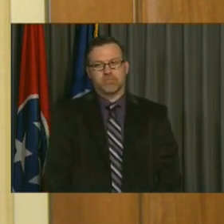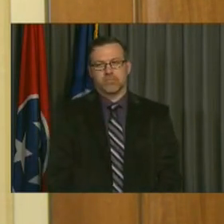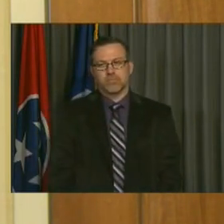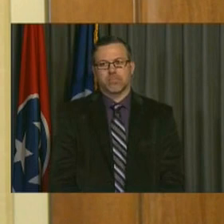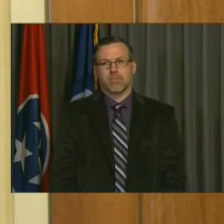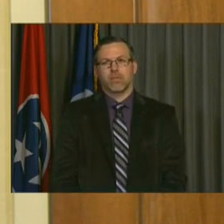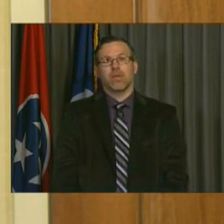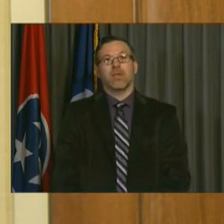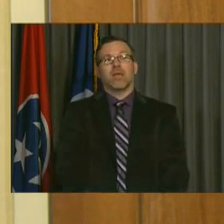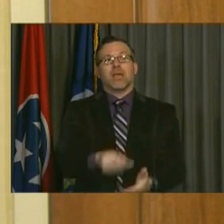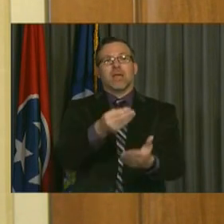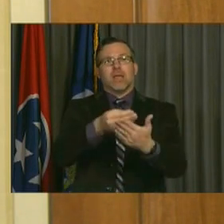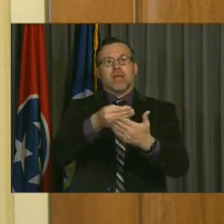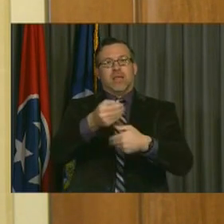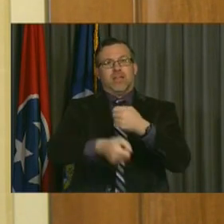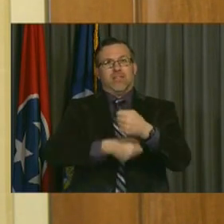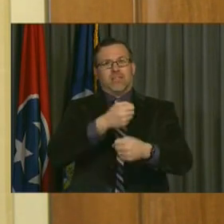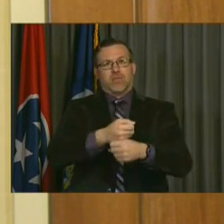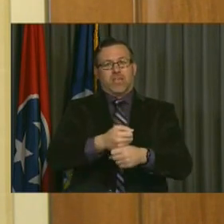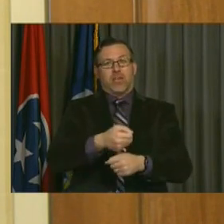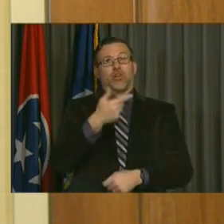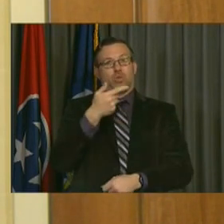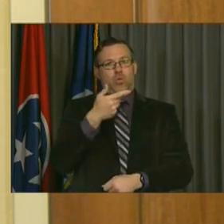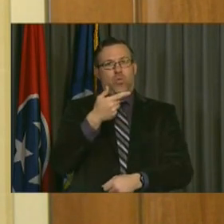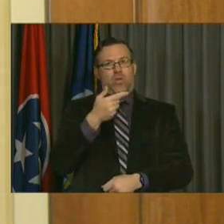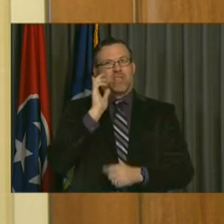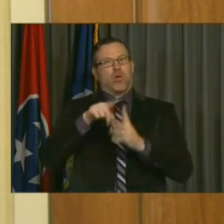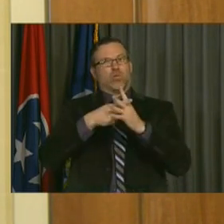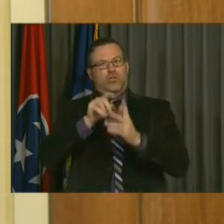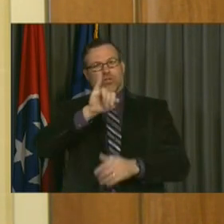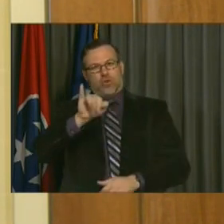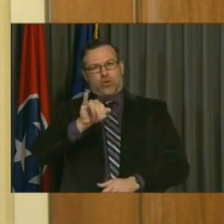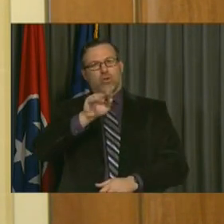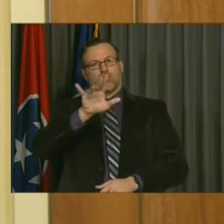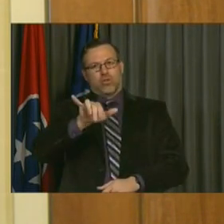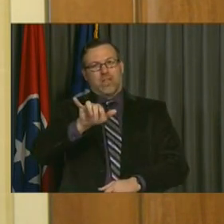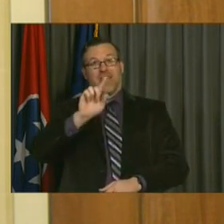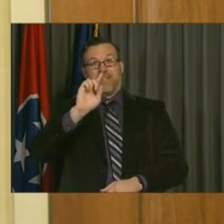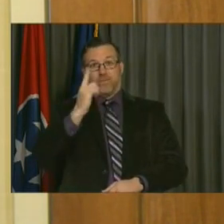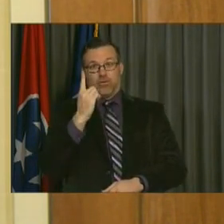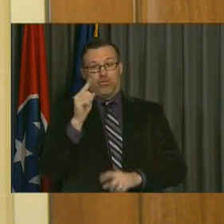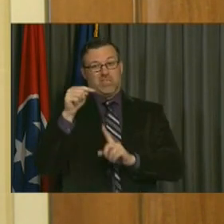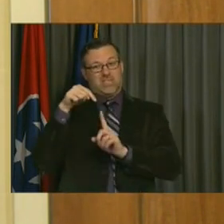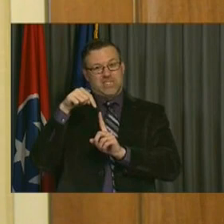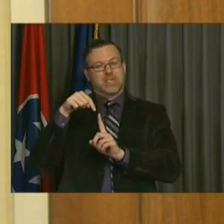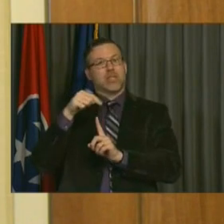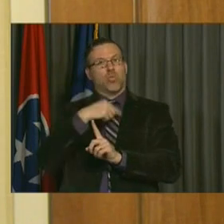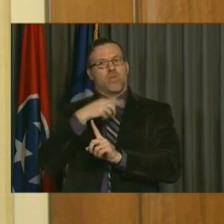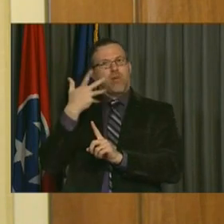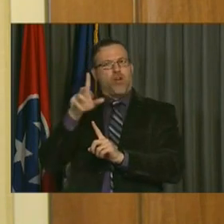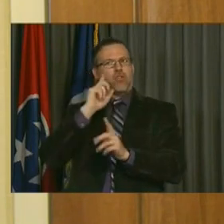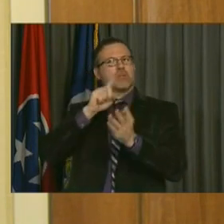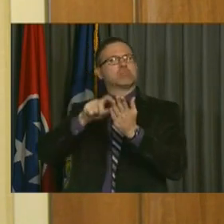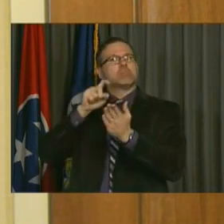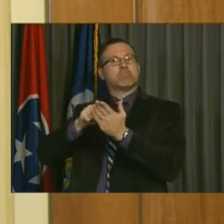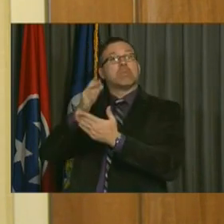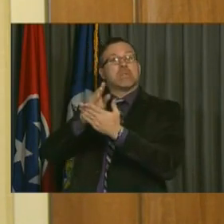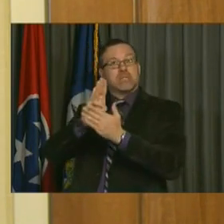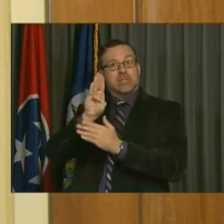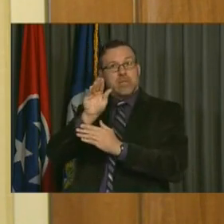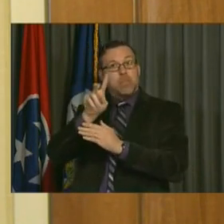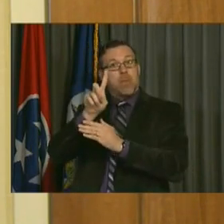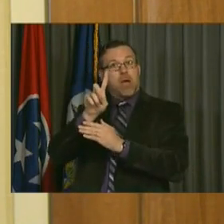In physical year 21 that will be starting in July 1st, we've already identified some potential bonds that could be eligible for